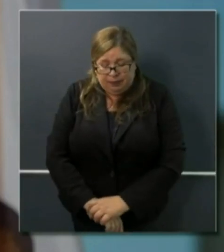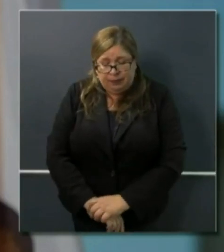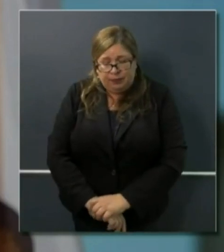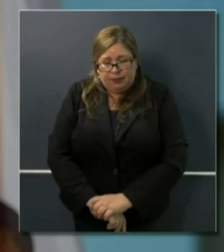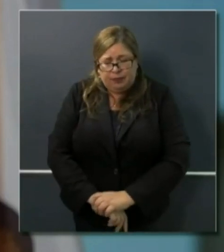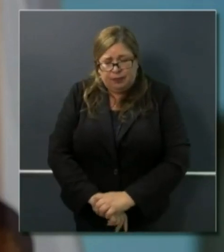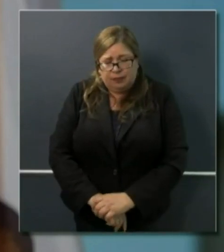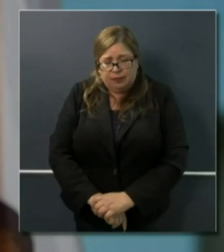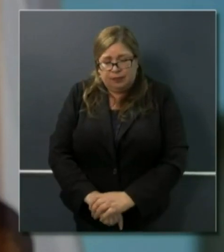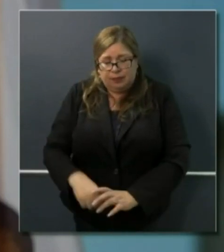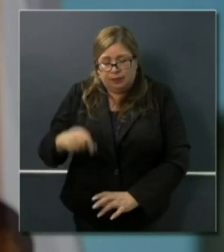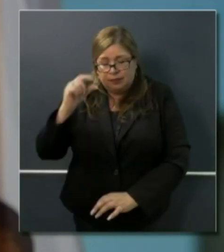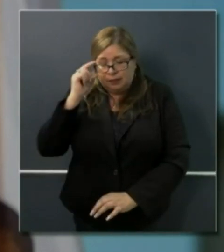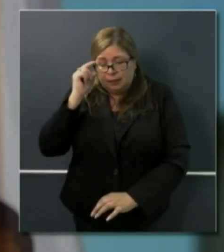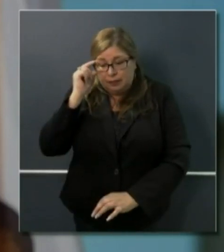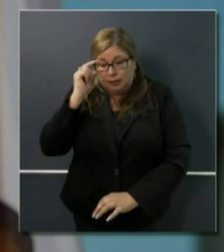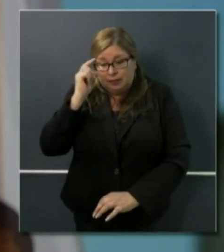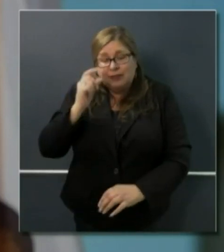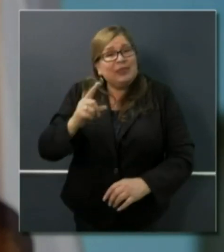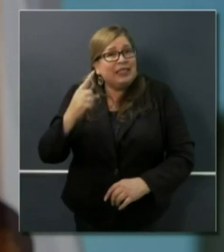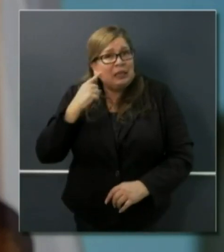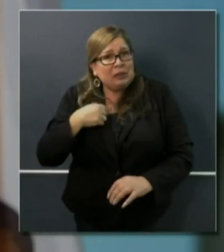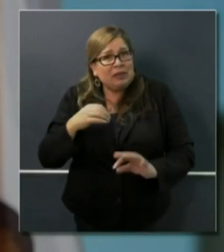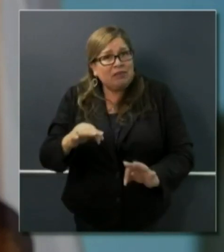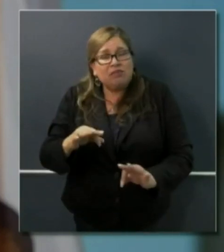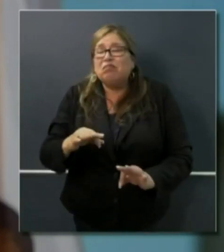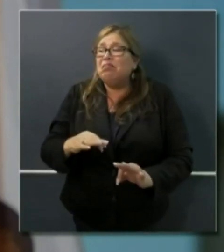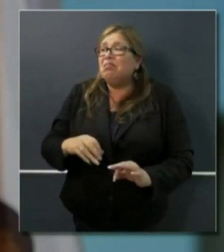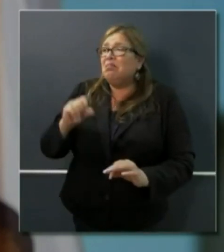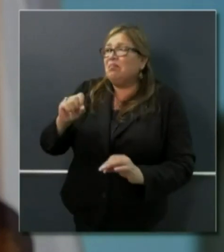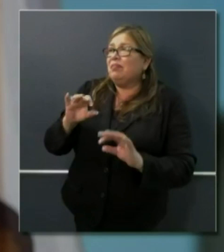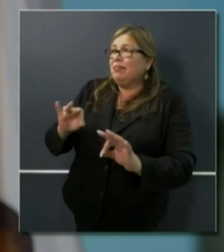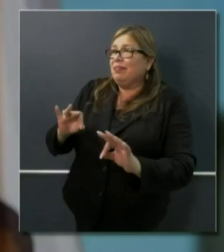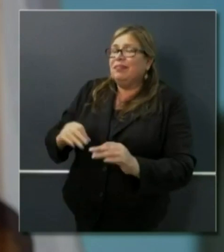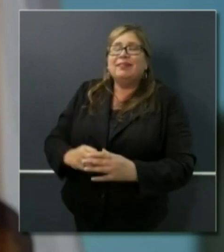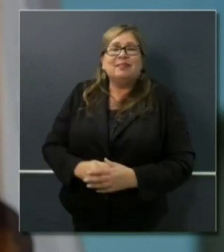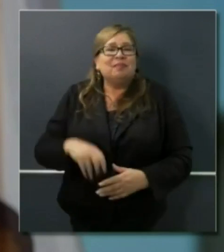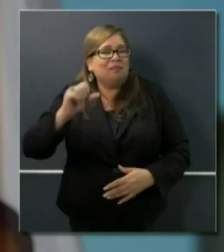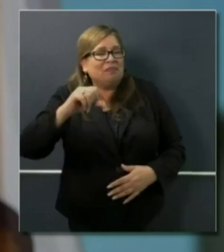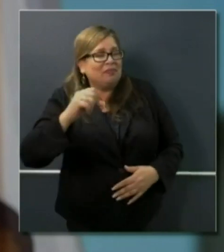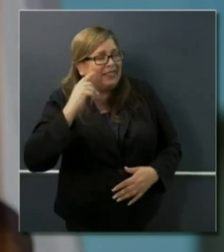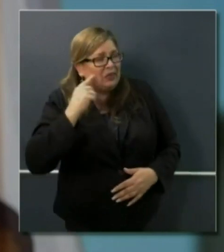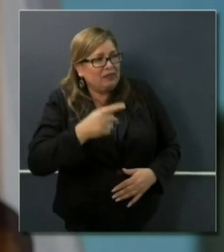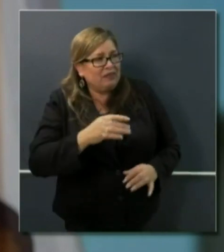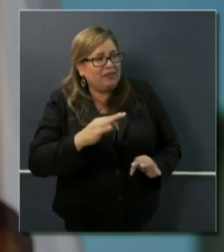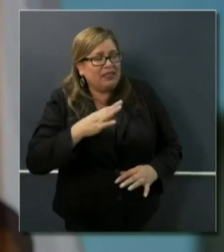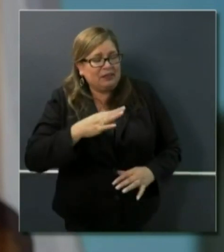Governor, can you hear me okay? Perfectly. Can you hear me okay, Governor? Yes.